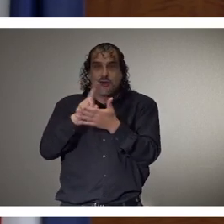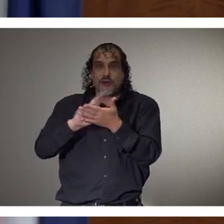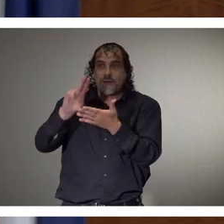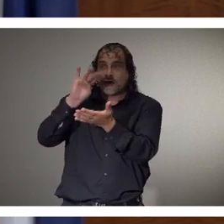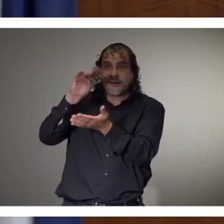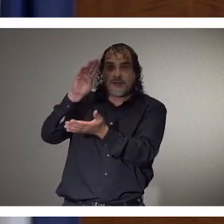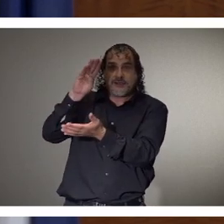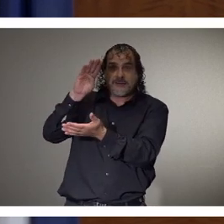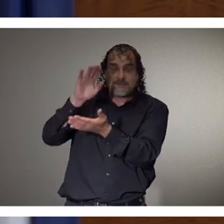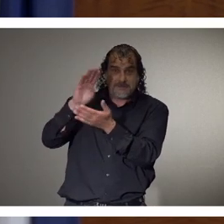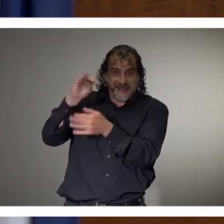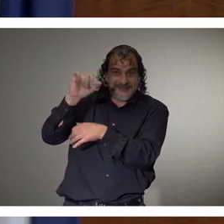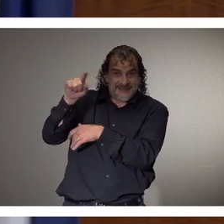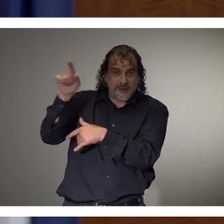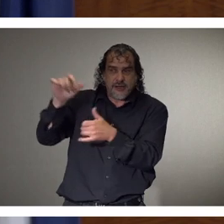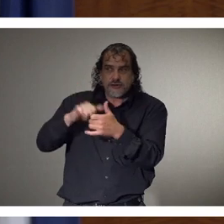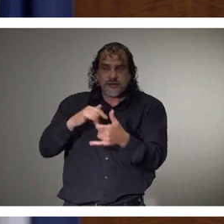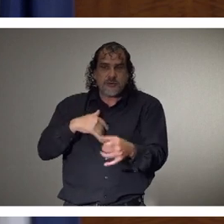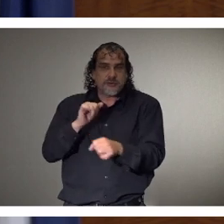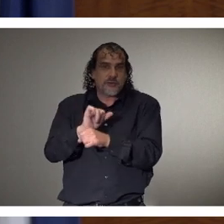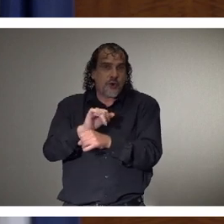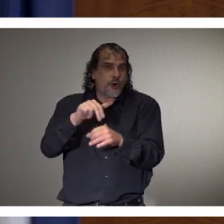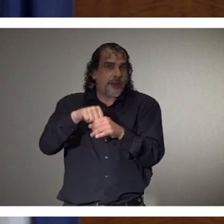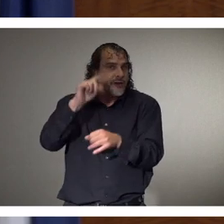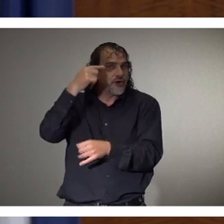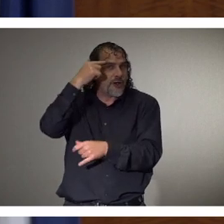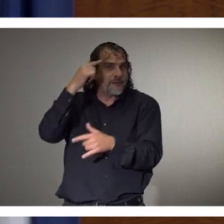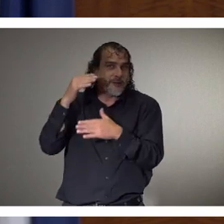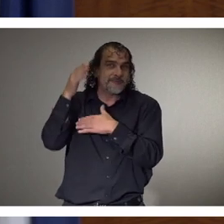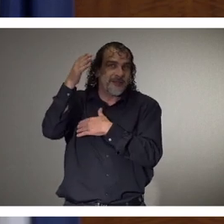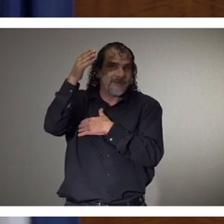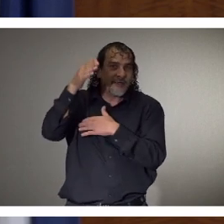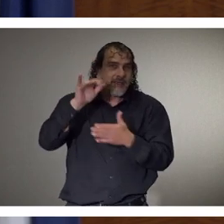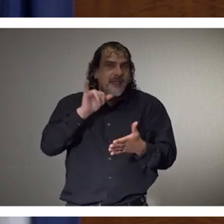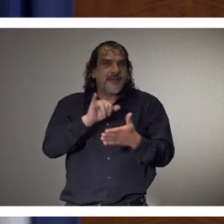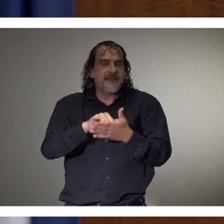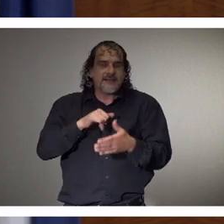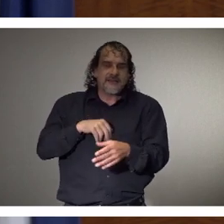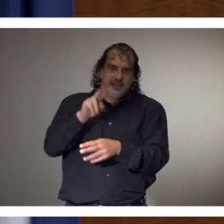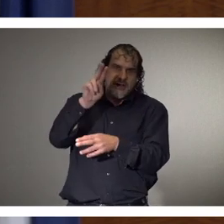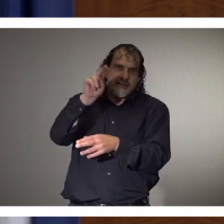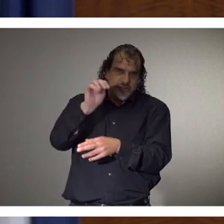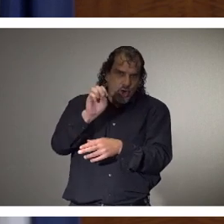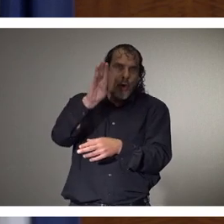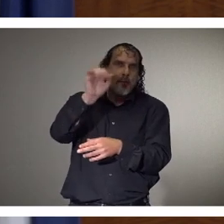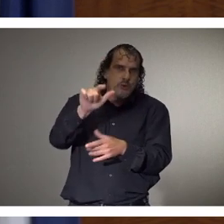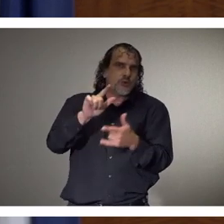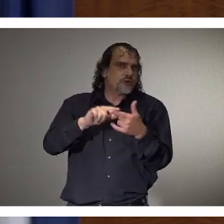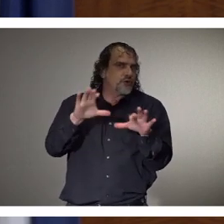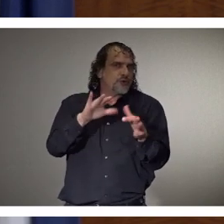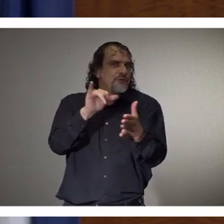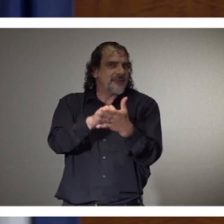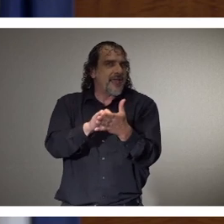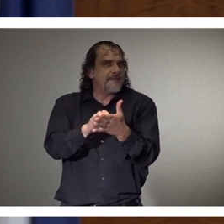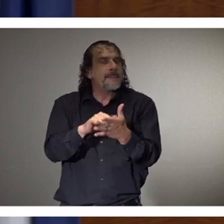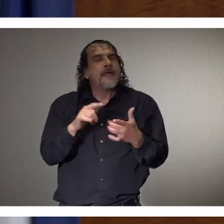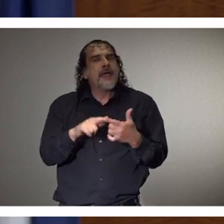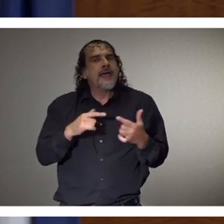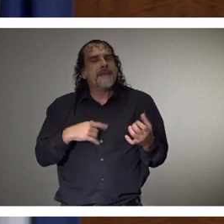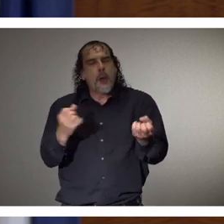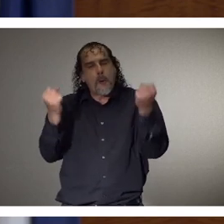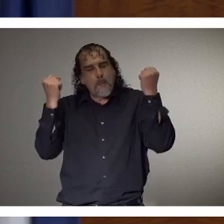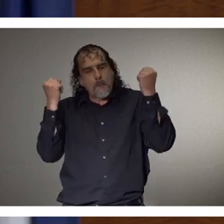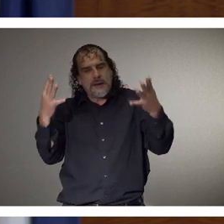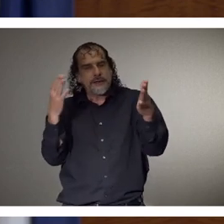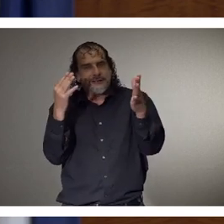and she wants to work in government one day. And Marlee, that's a, I will tell you, that is a noble thing for you to want to do. And there are literally